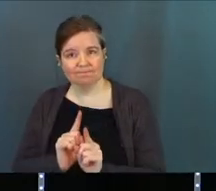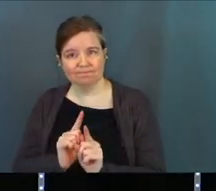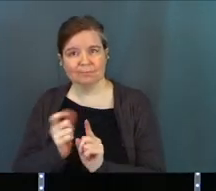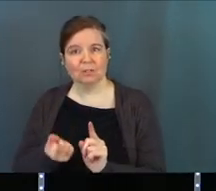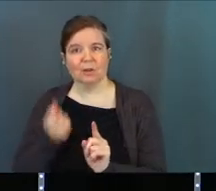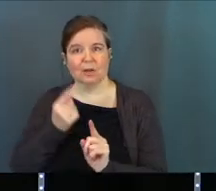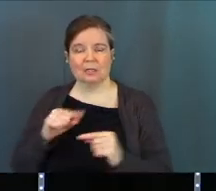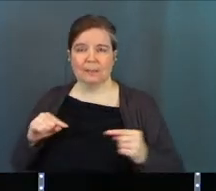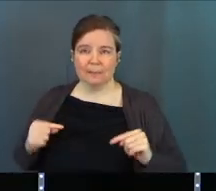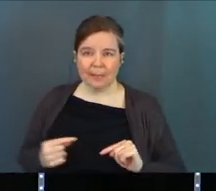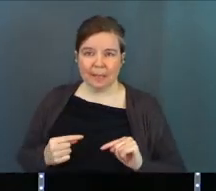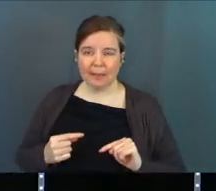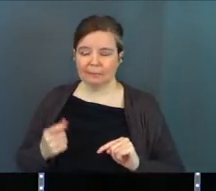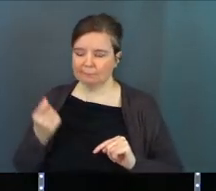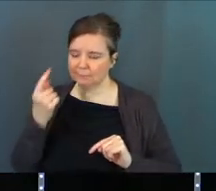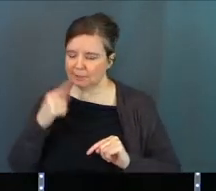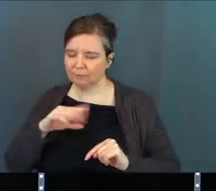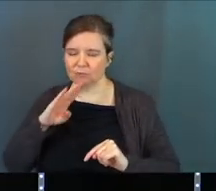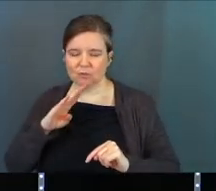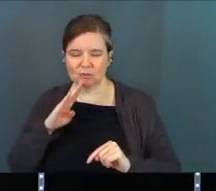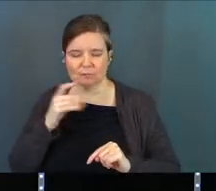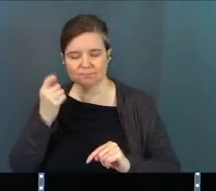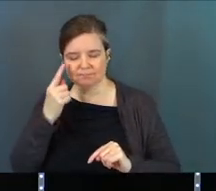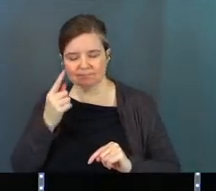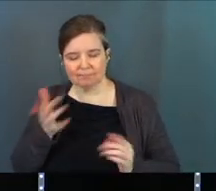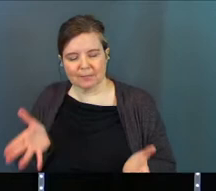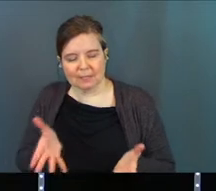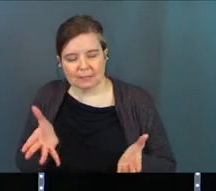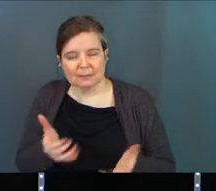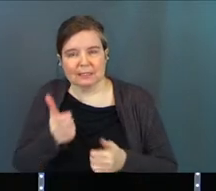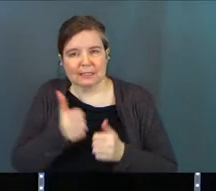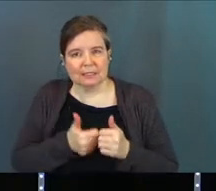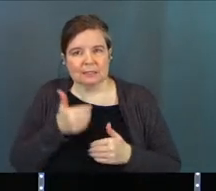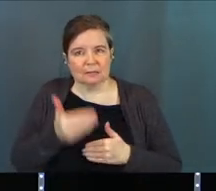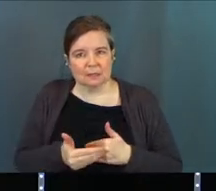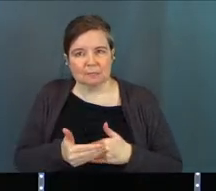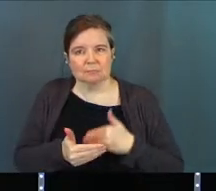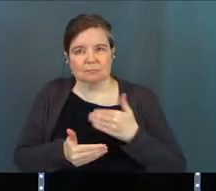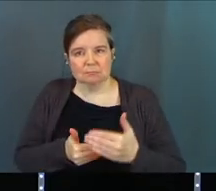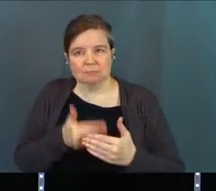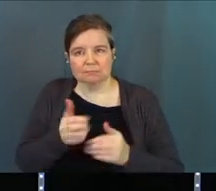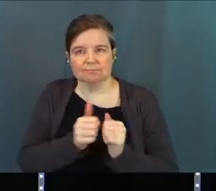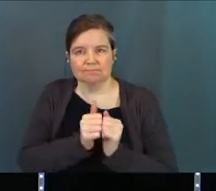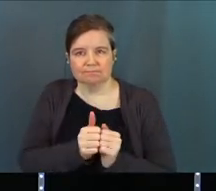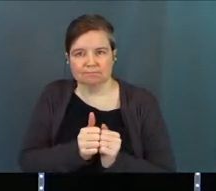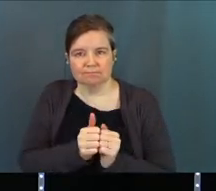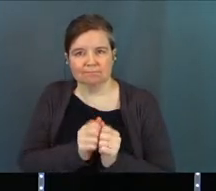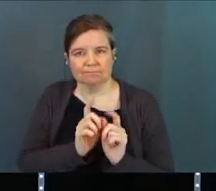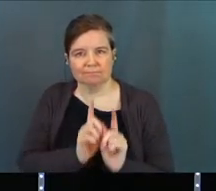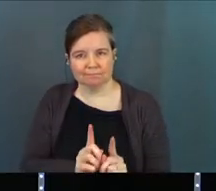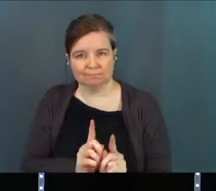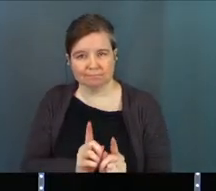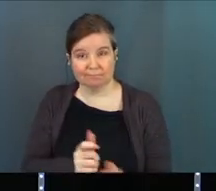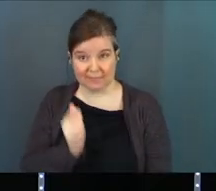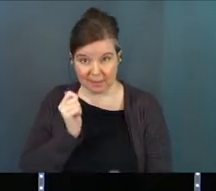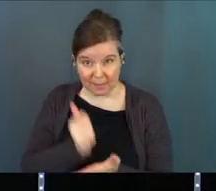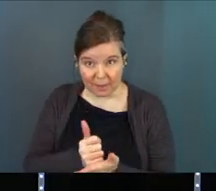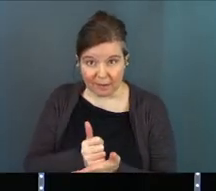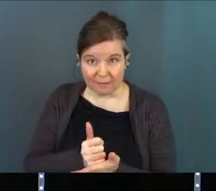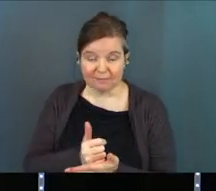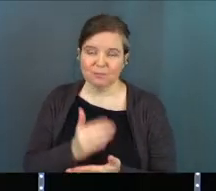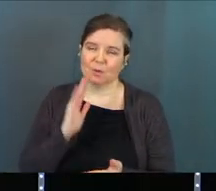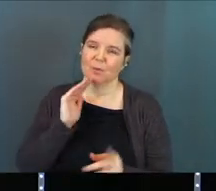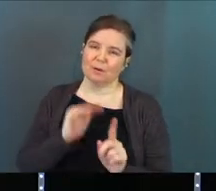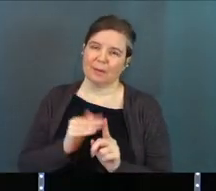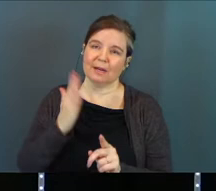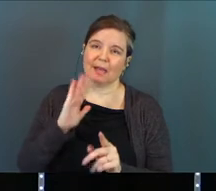our frustration, and He's right there to help us every single step of the way. Amen? So again, I just want to remind you